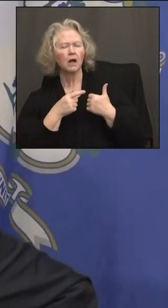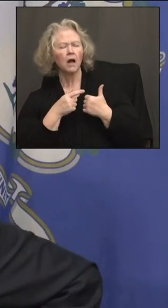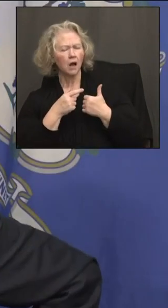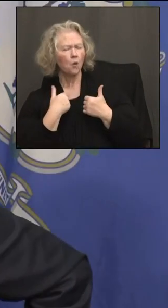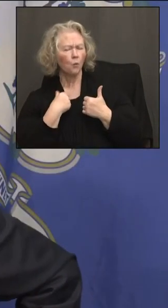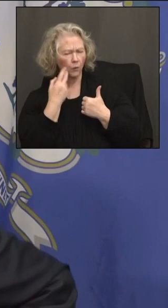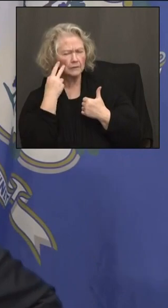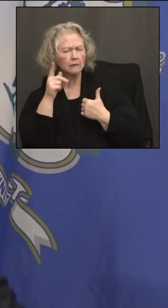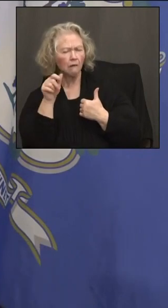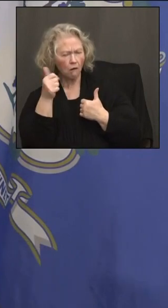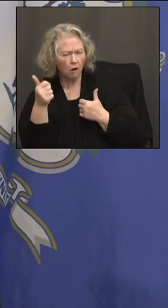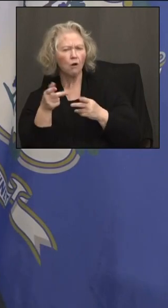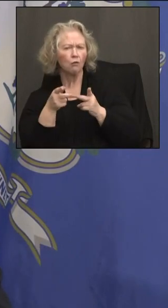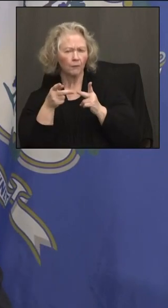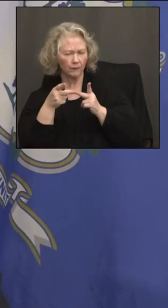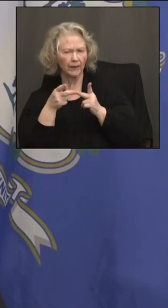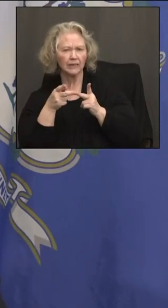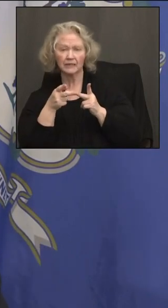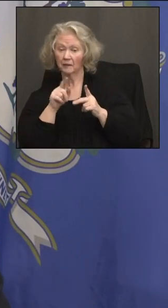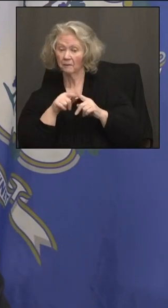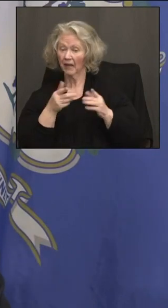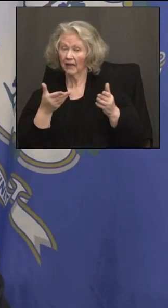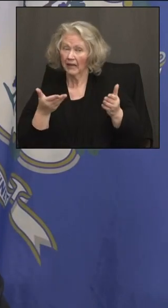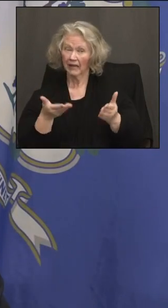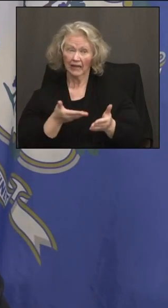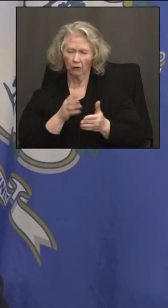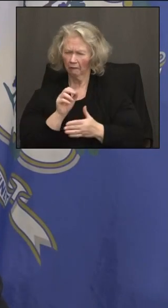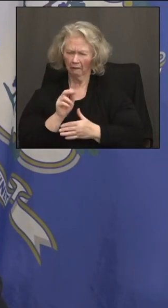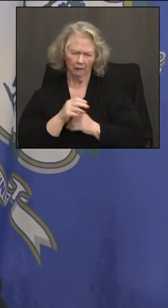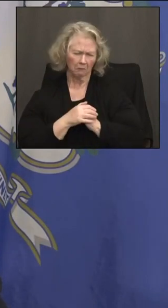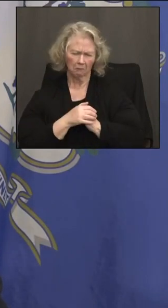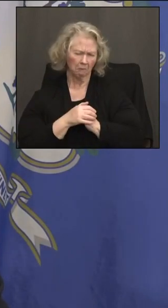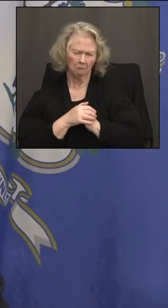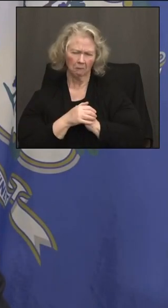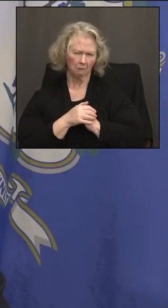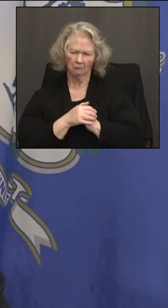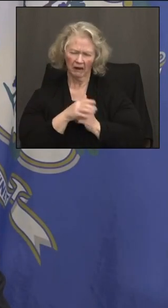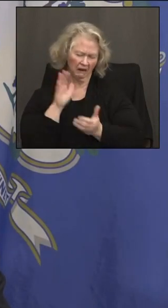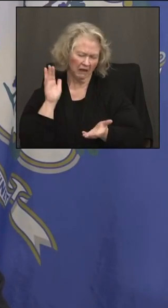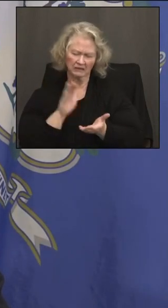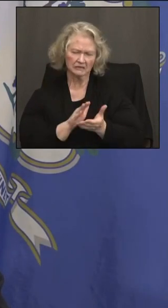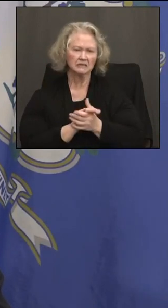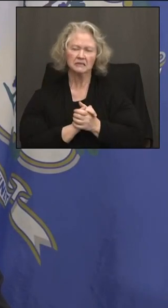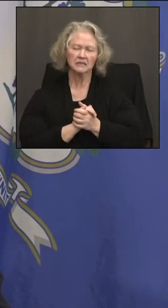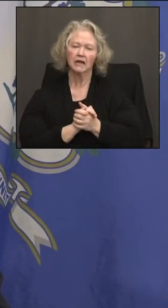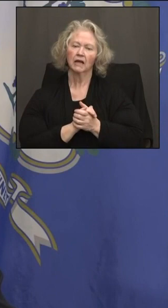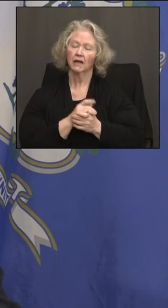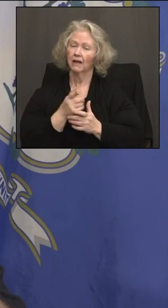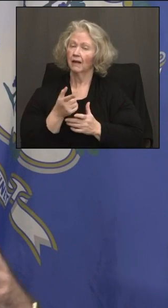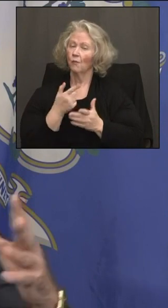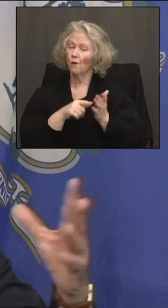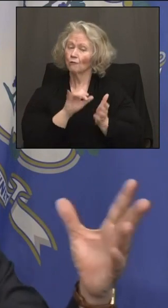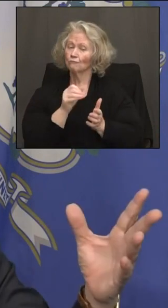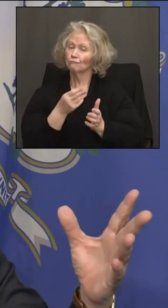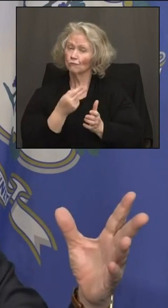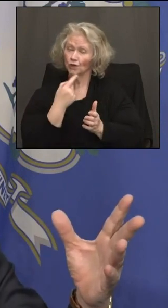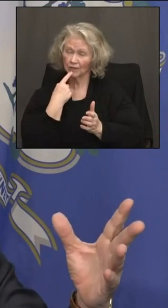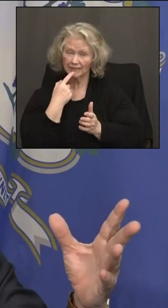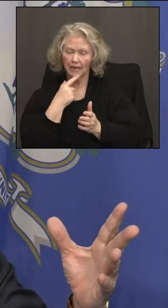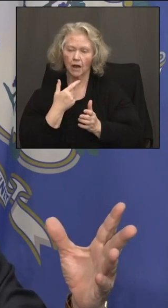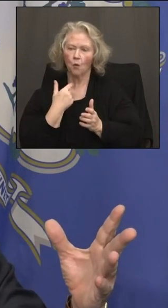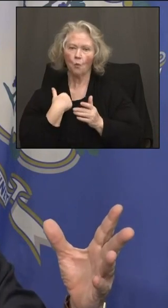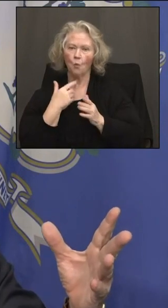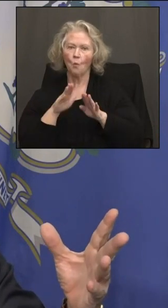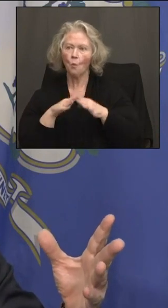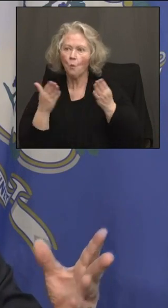in some other states. You've seen that much, much less in Connecticut, Alex. And as we're finding, as you heard Josh say, we're opening up more and